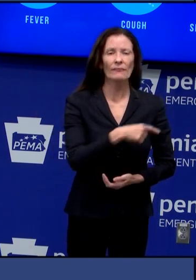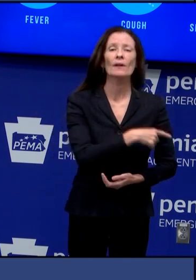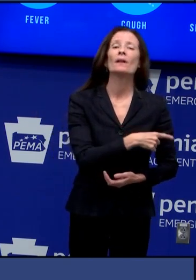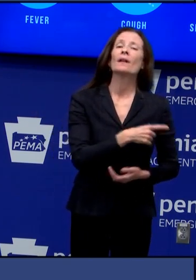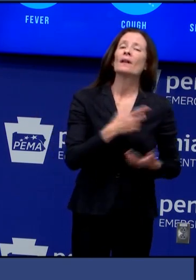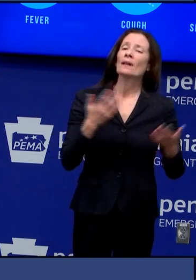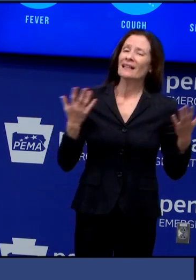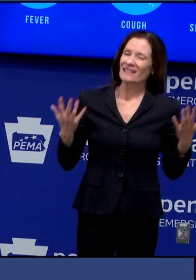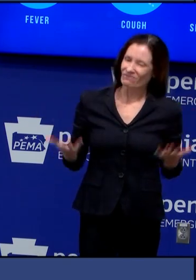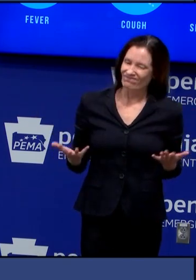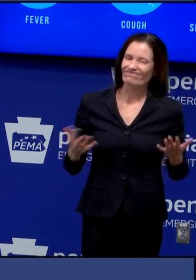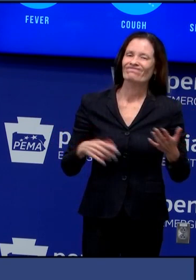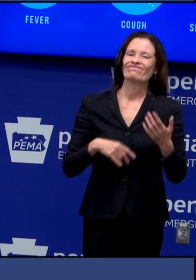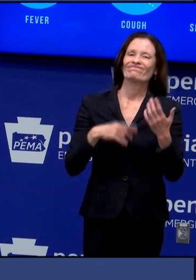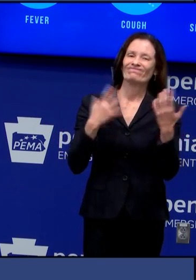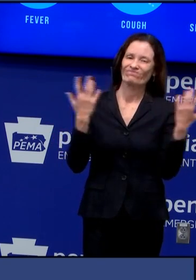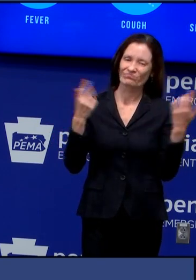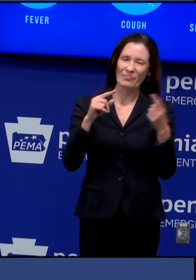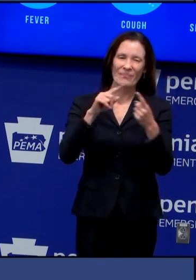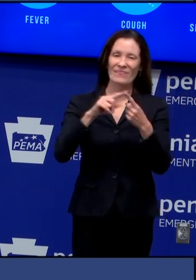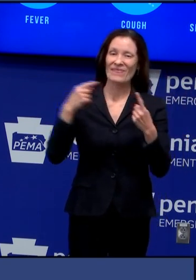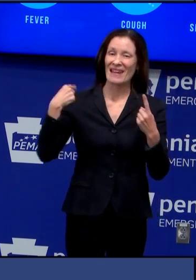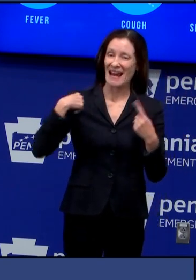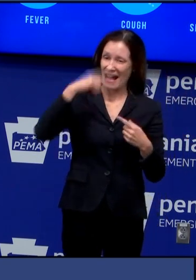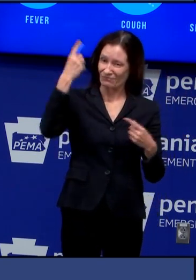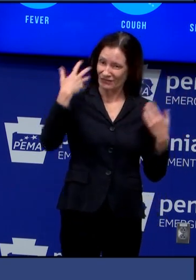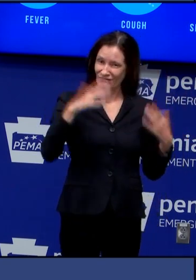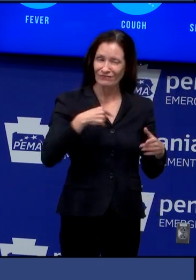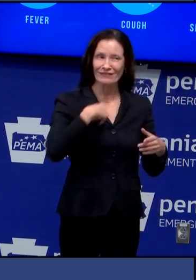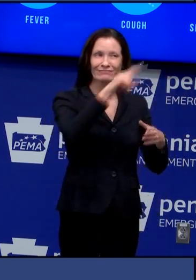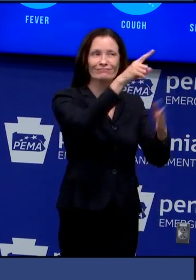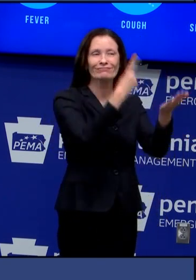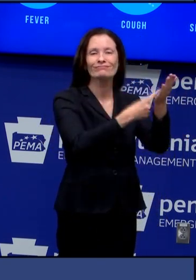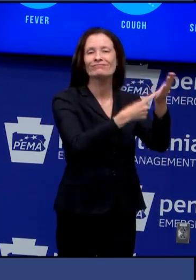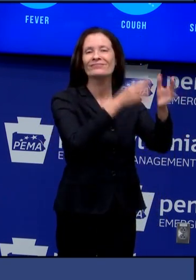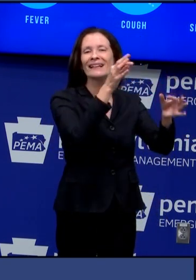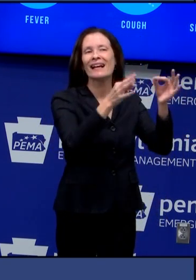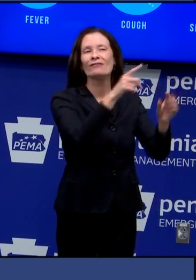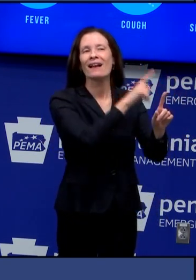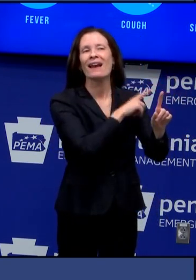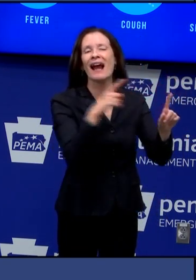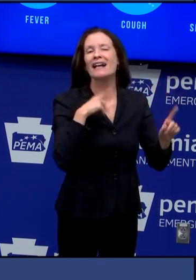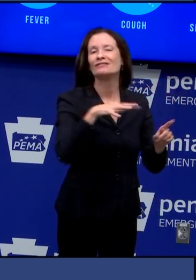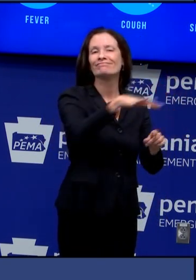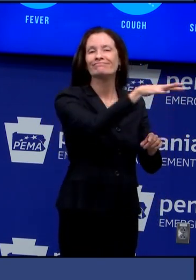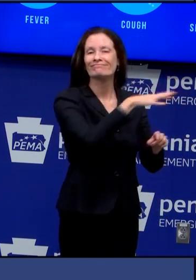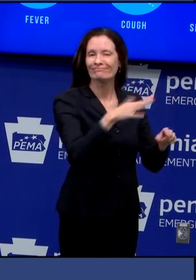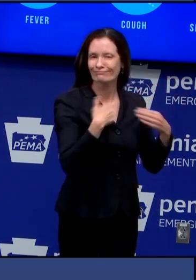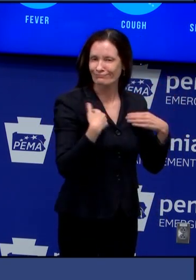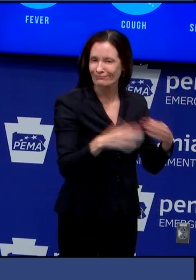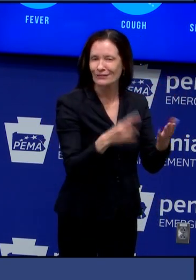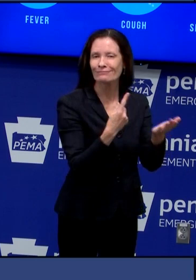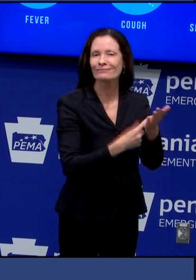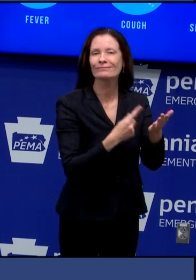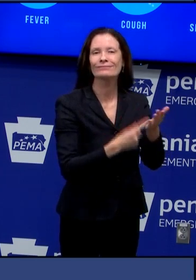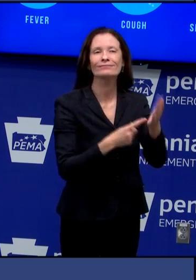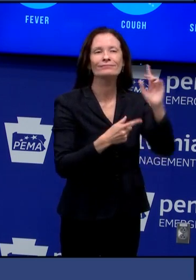is one of the leaders of the national council for state legislatures talked about this as well um